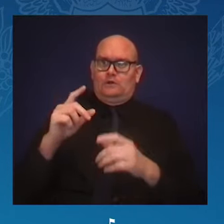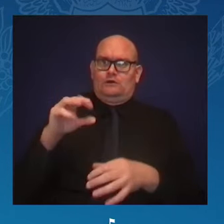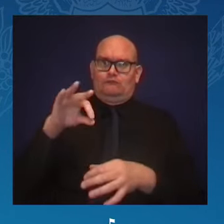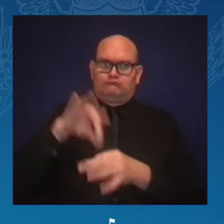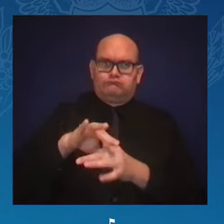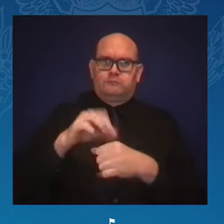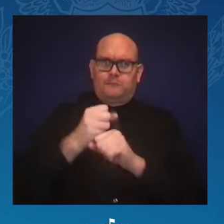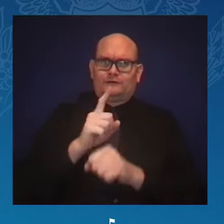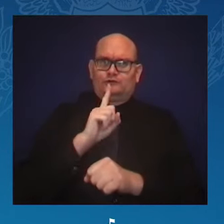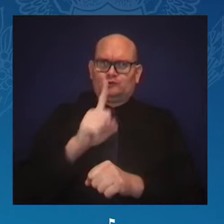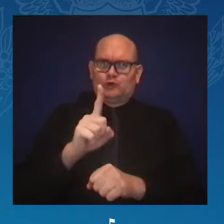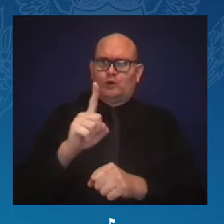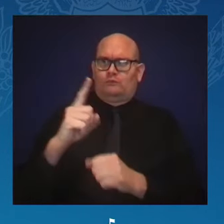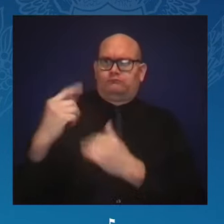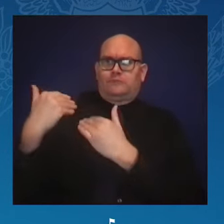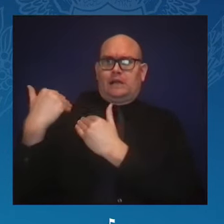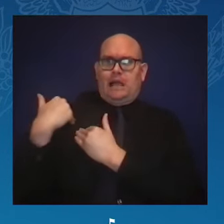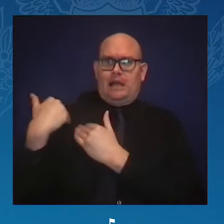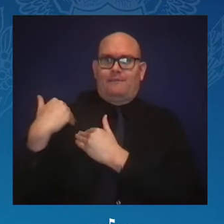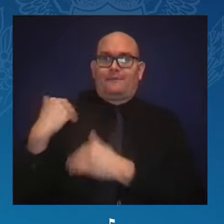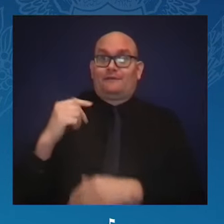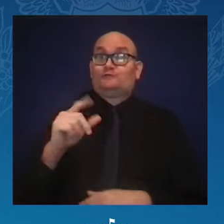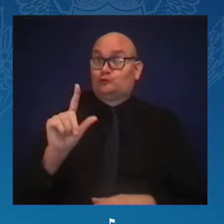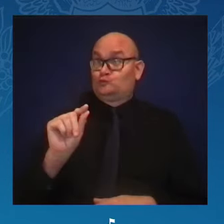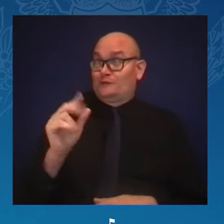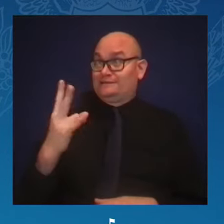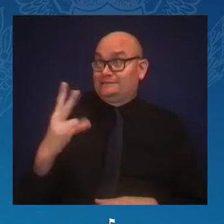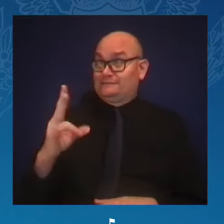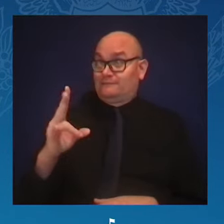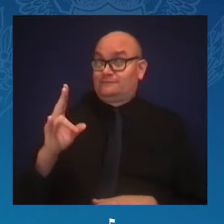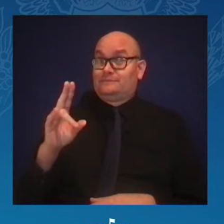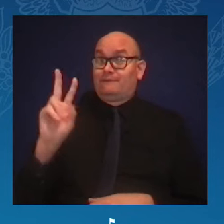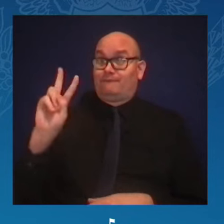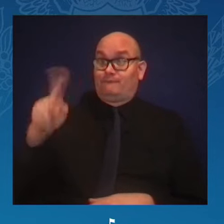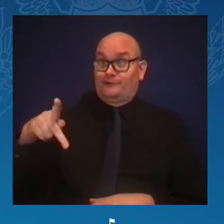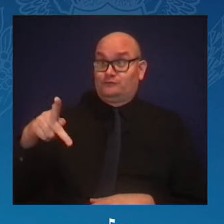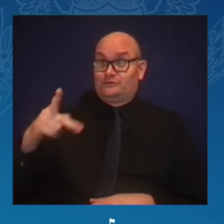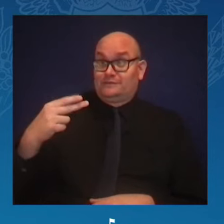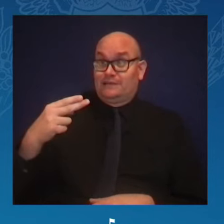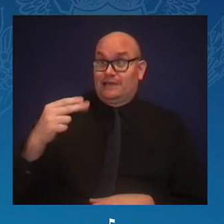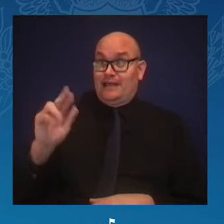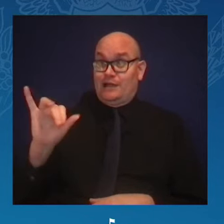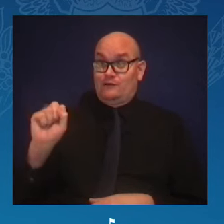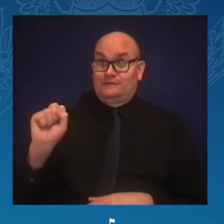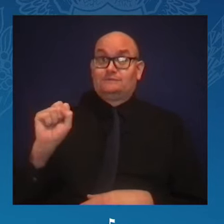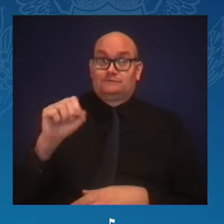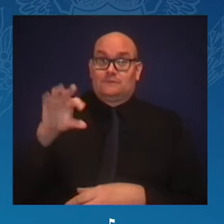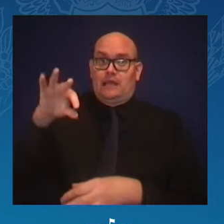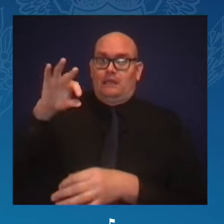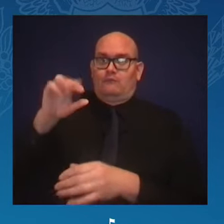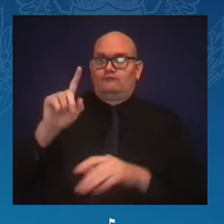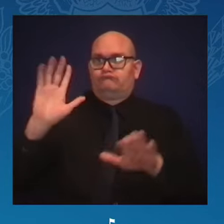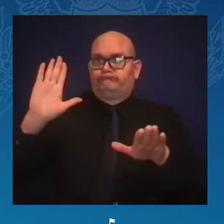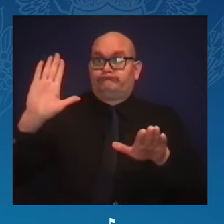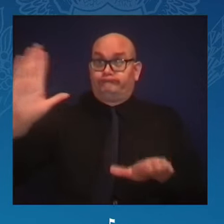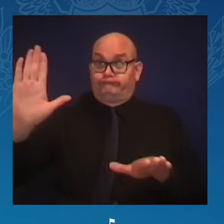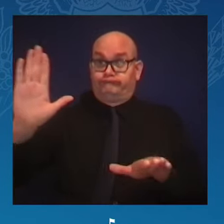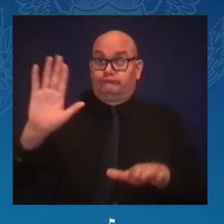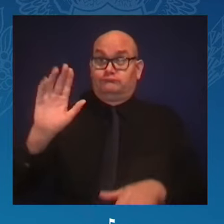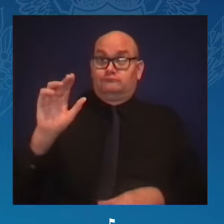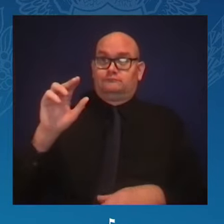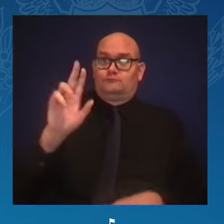advocated for the rights of immigrants and refugees and championed legislation to combat hunger, provide